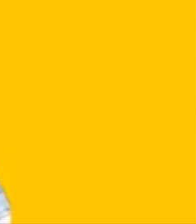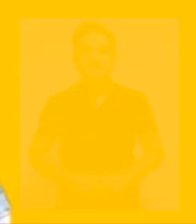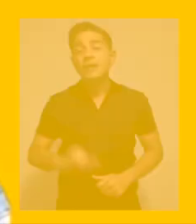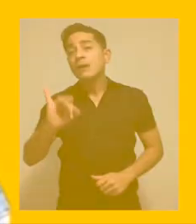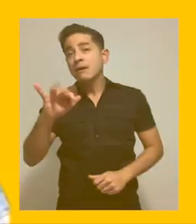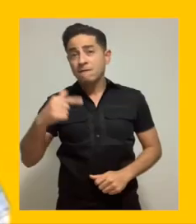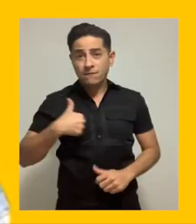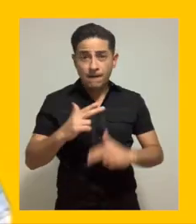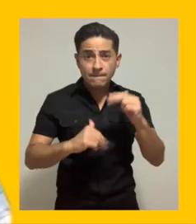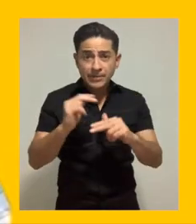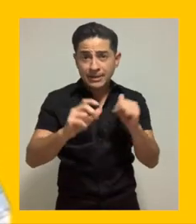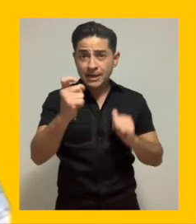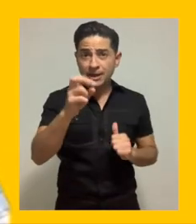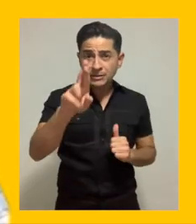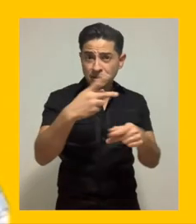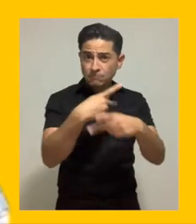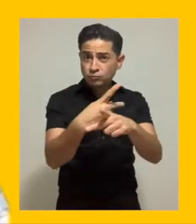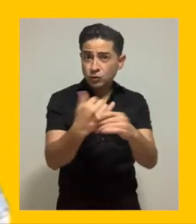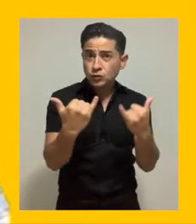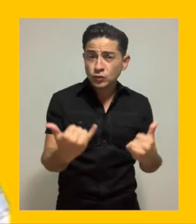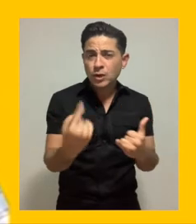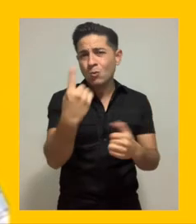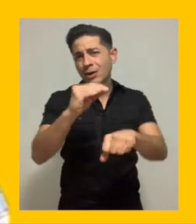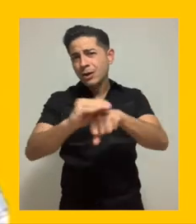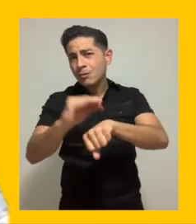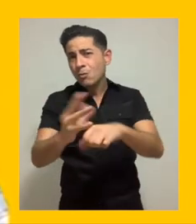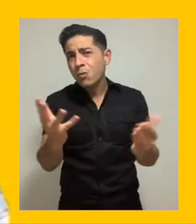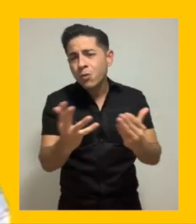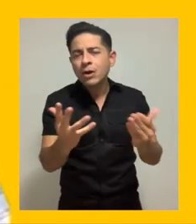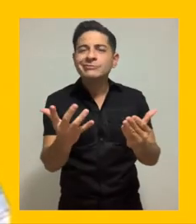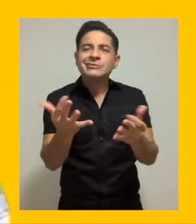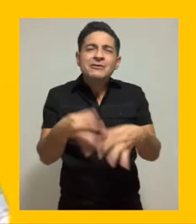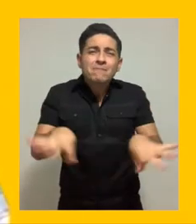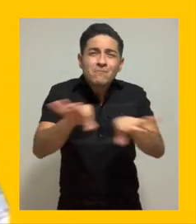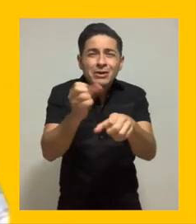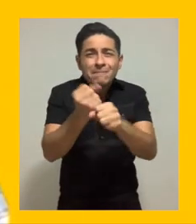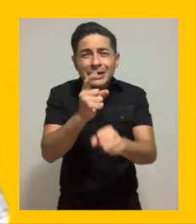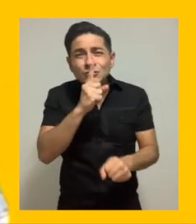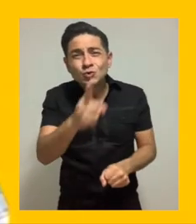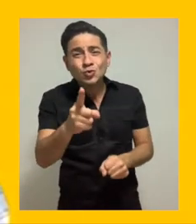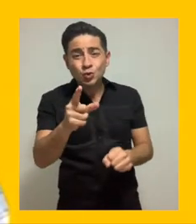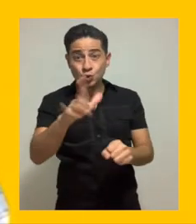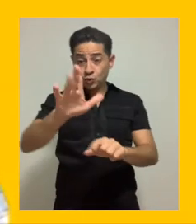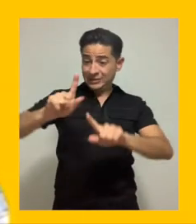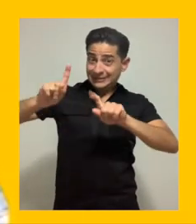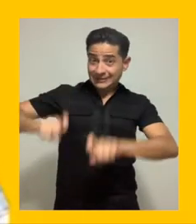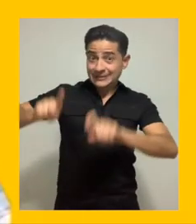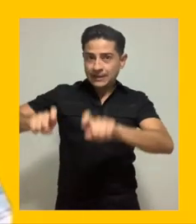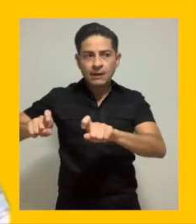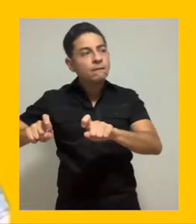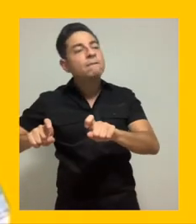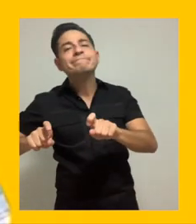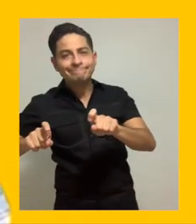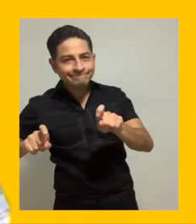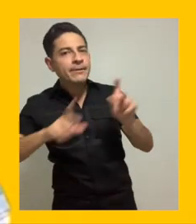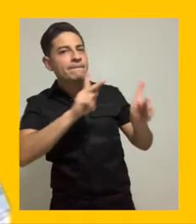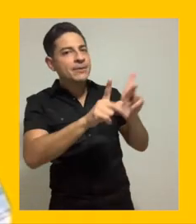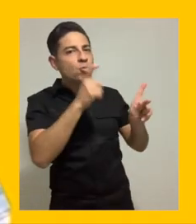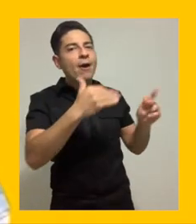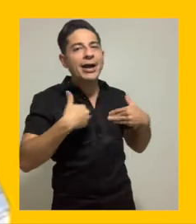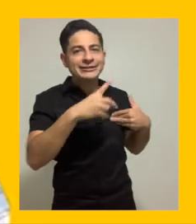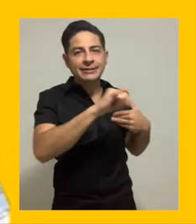If I were building an XR product today, the one piece of advice I would provide is absolutely make sure that your testing